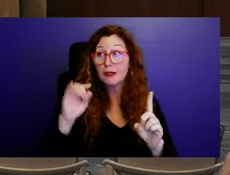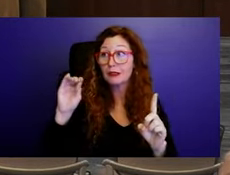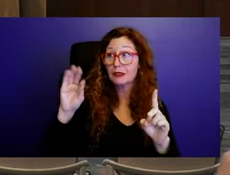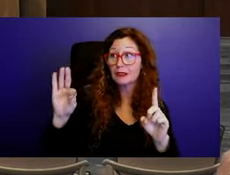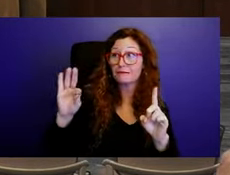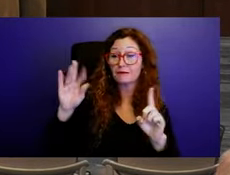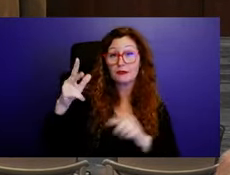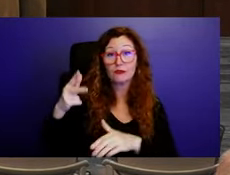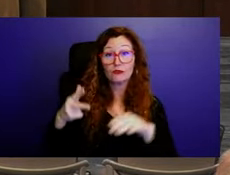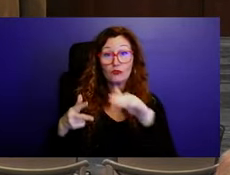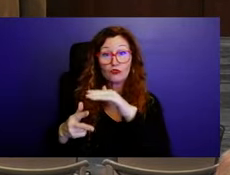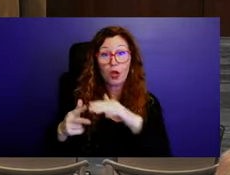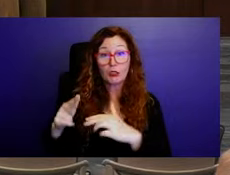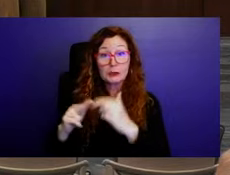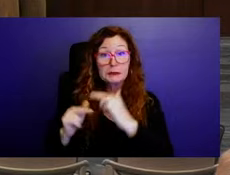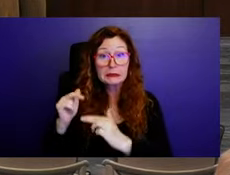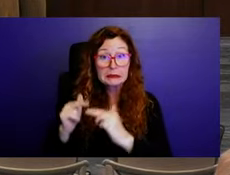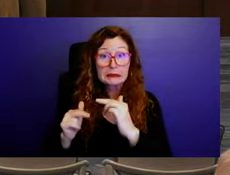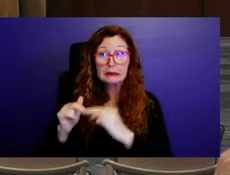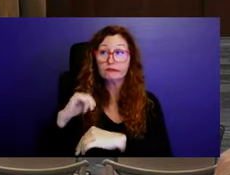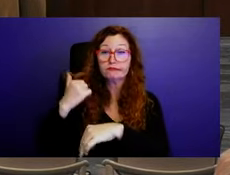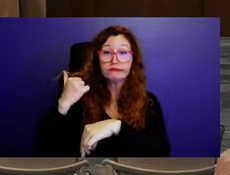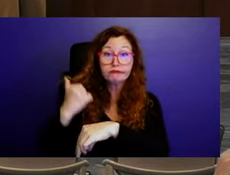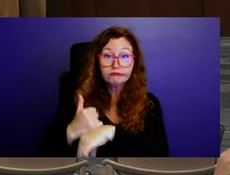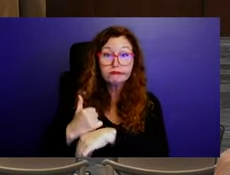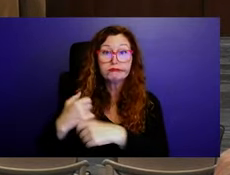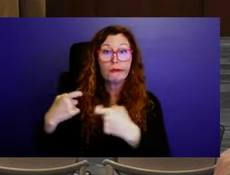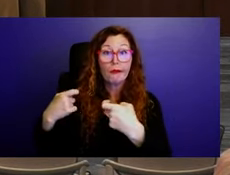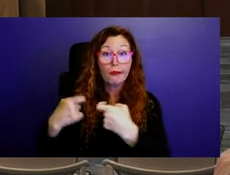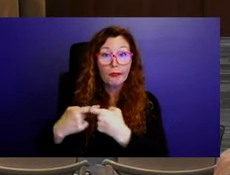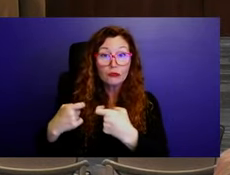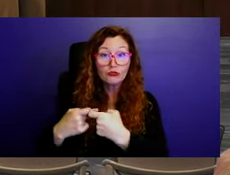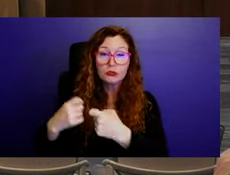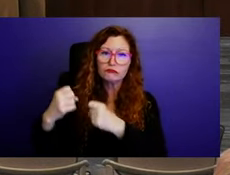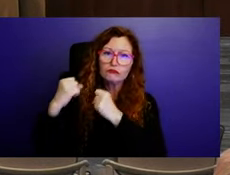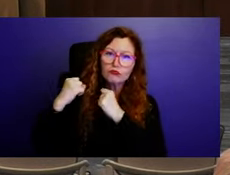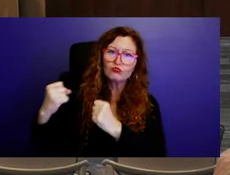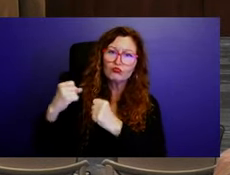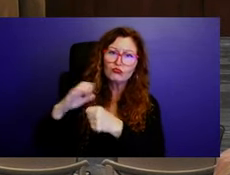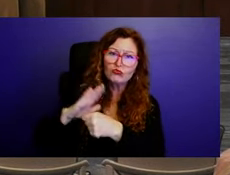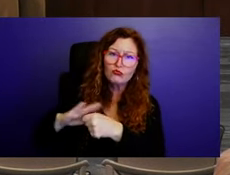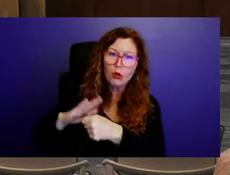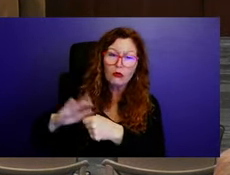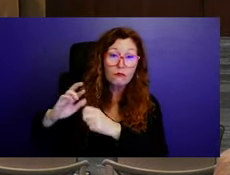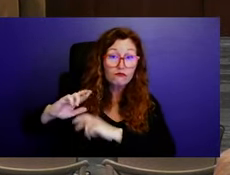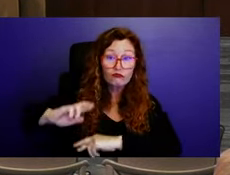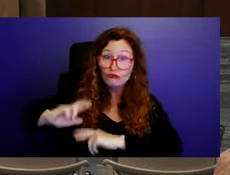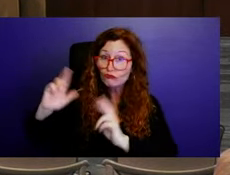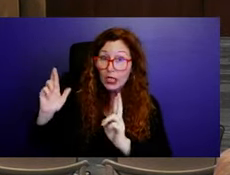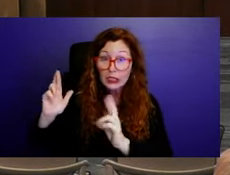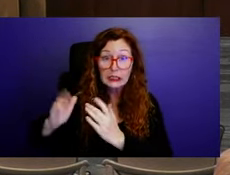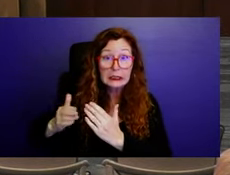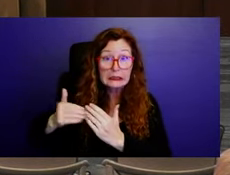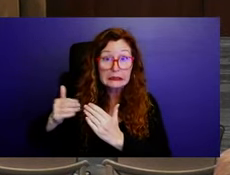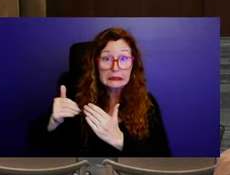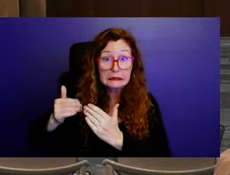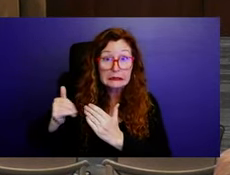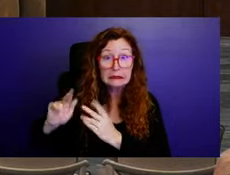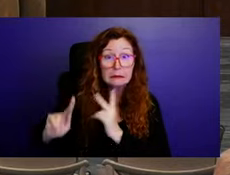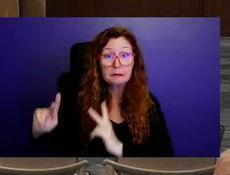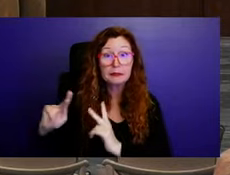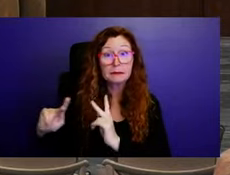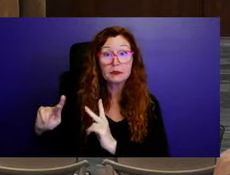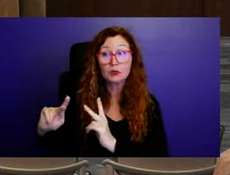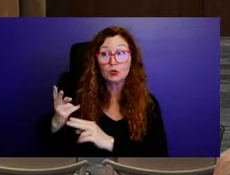have, you know, an electric car and they need to have that ability that that's something that